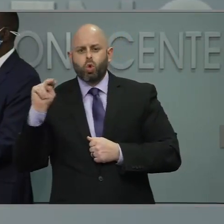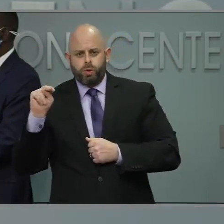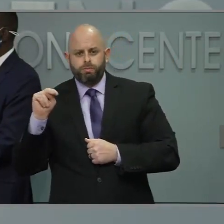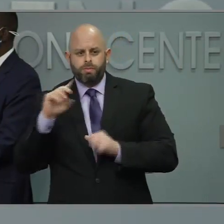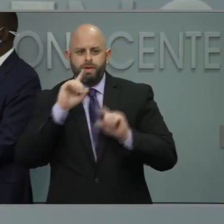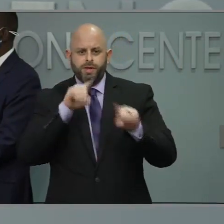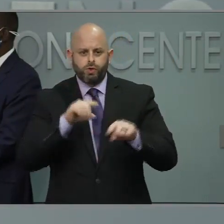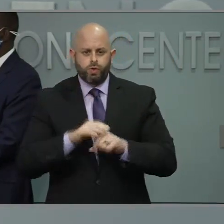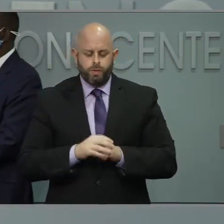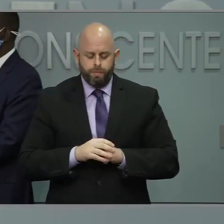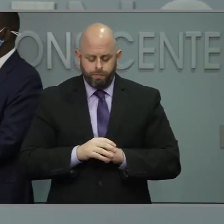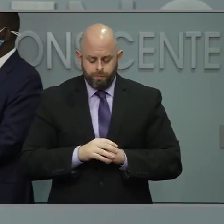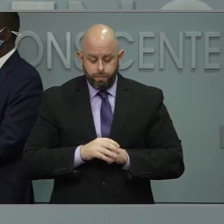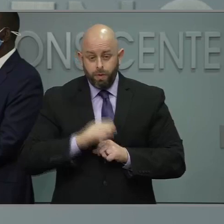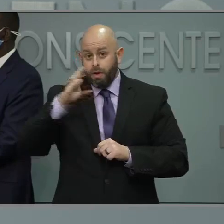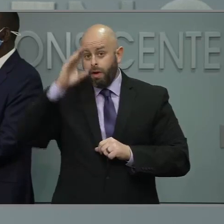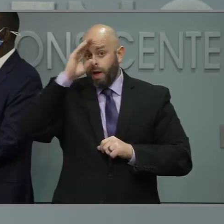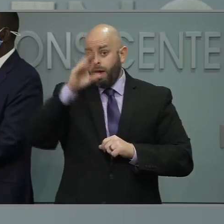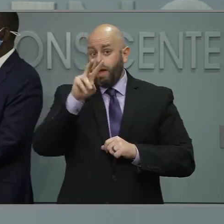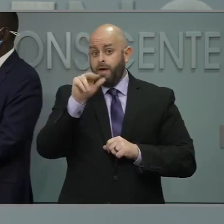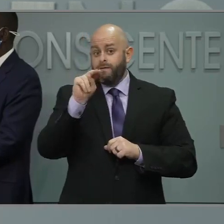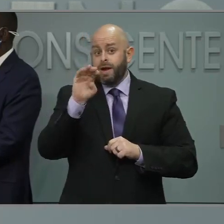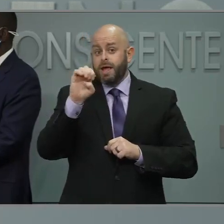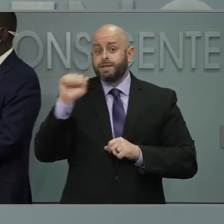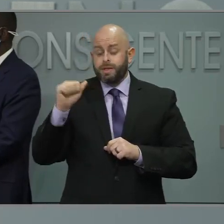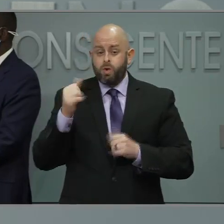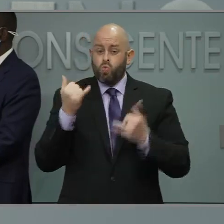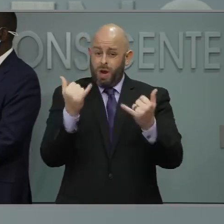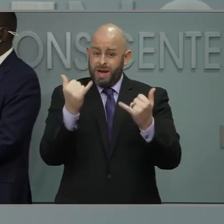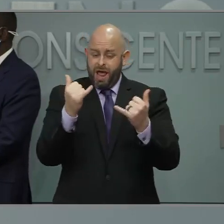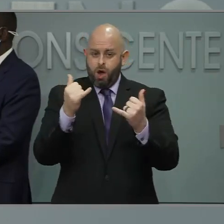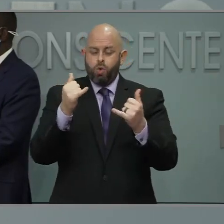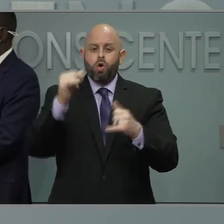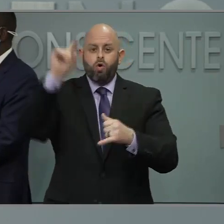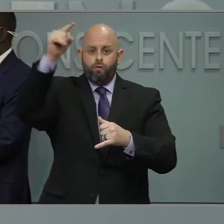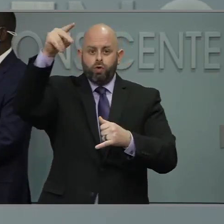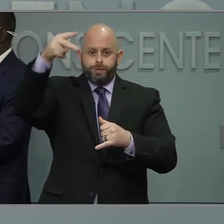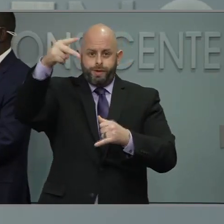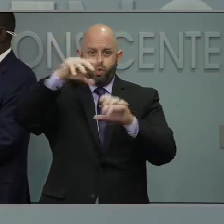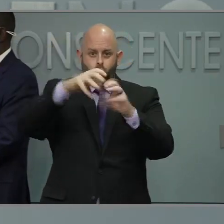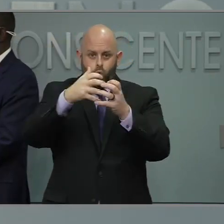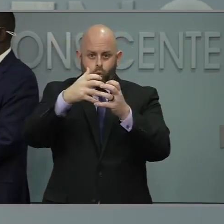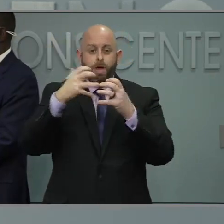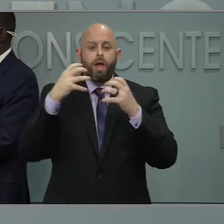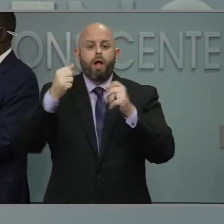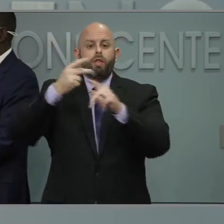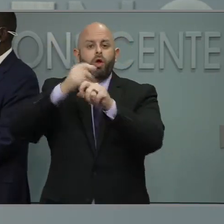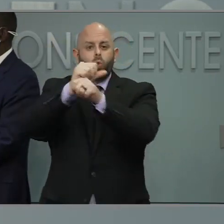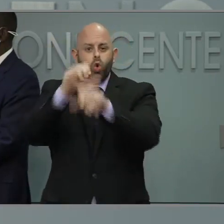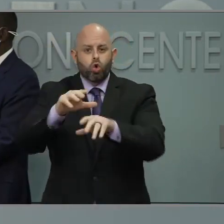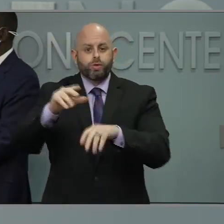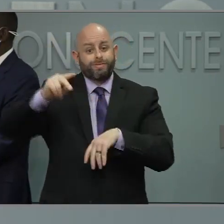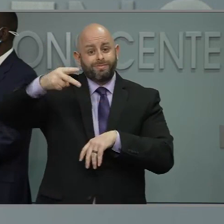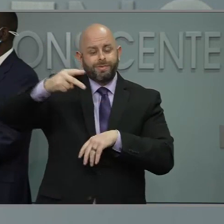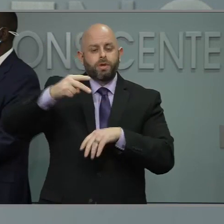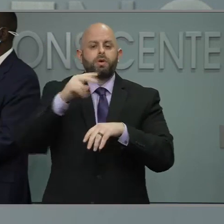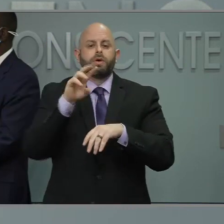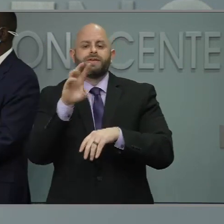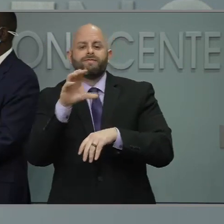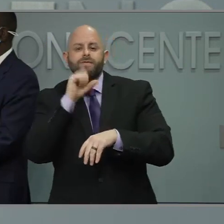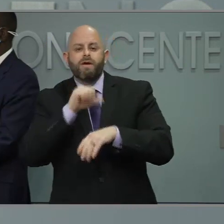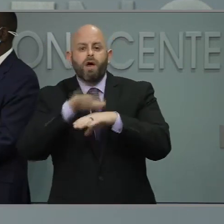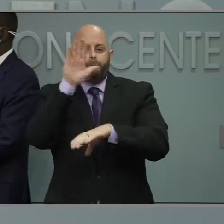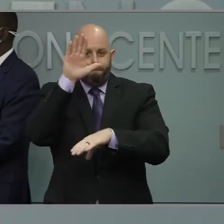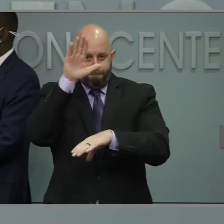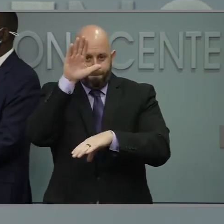Hi, Vanessa. So, as you know, we are vaccinating those who are 65 and up as well as our healthcare workers. 65 and up is a group that we